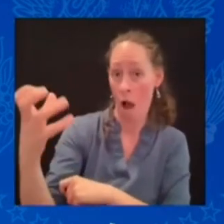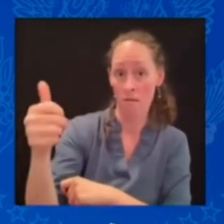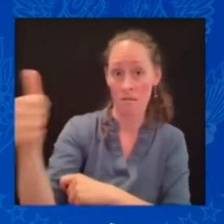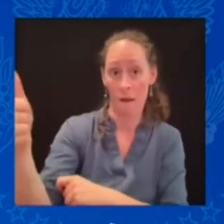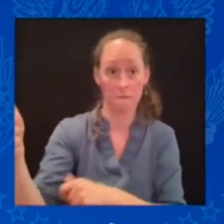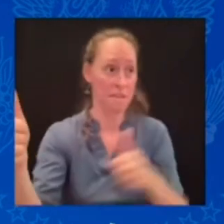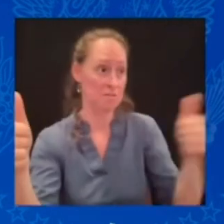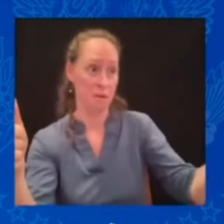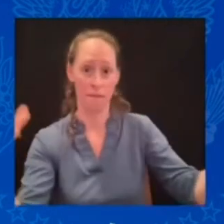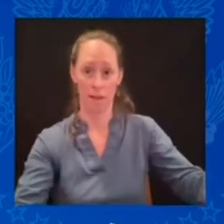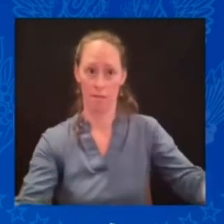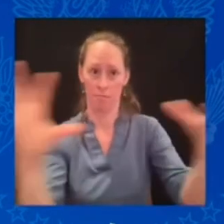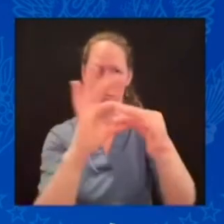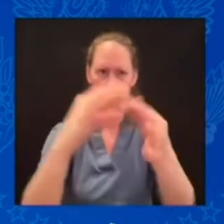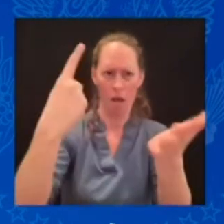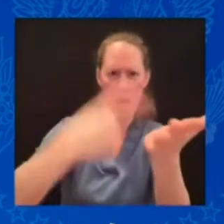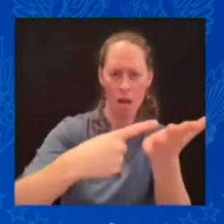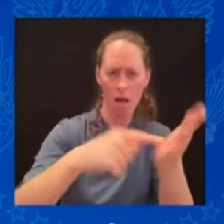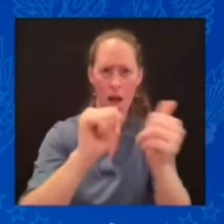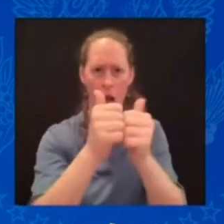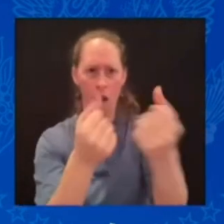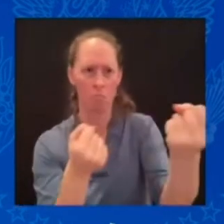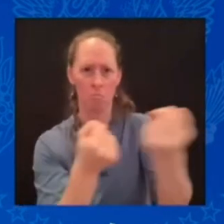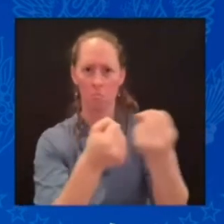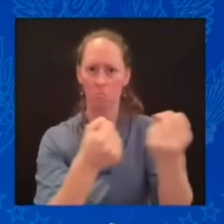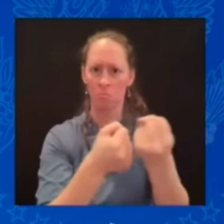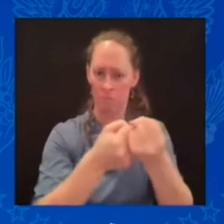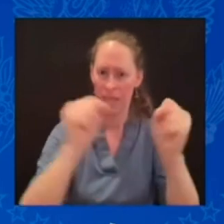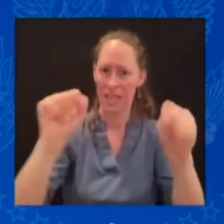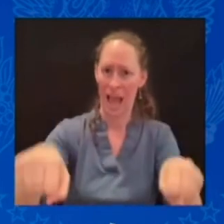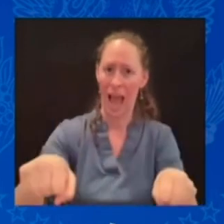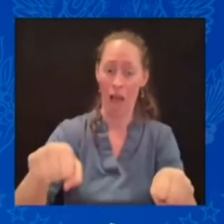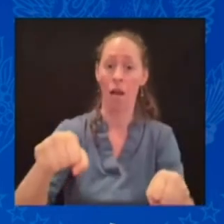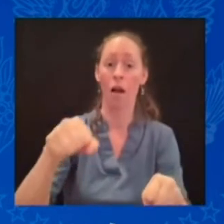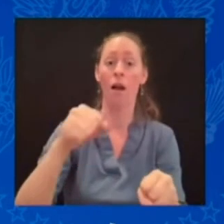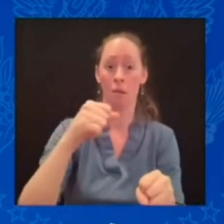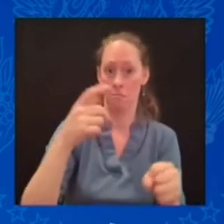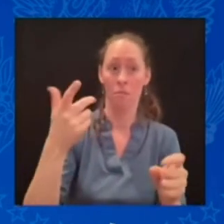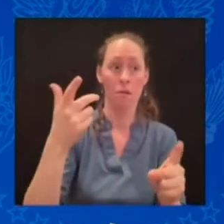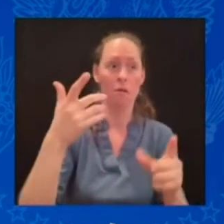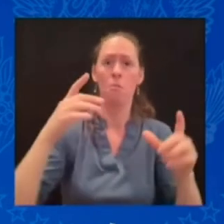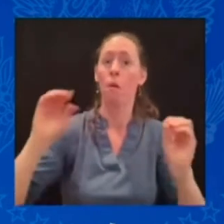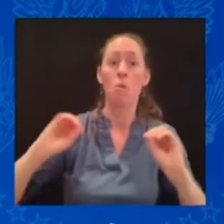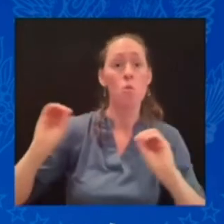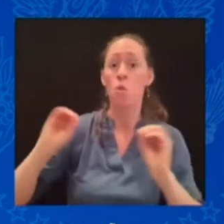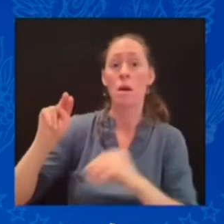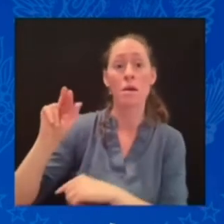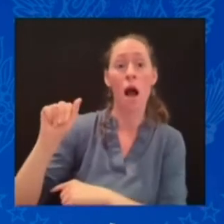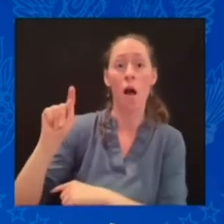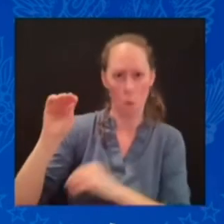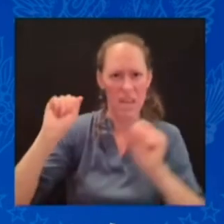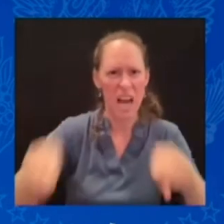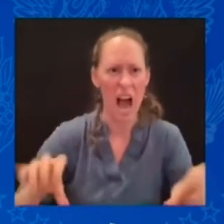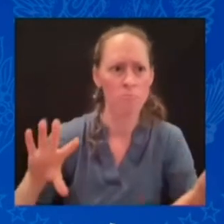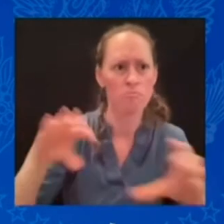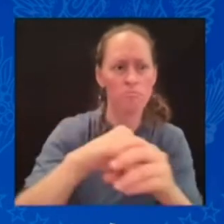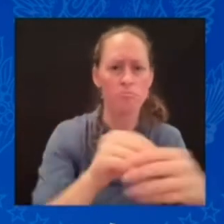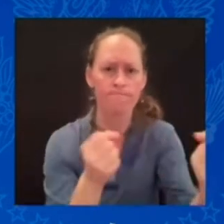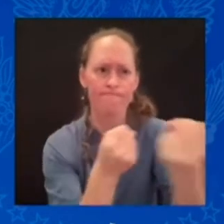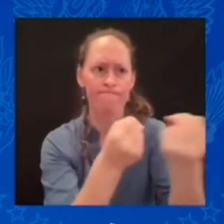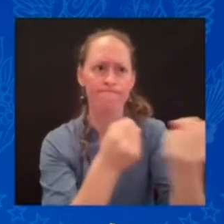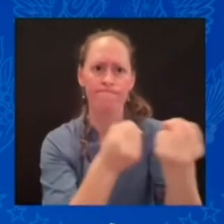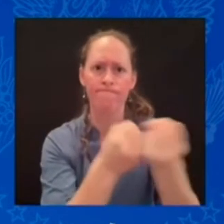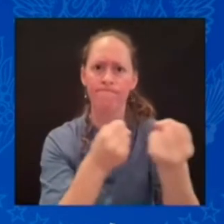but it will deter future aggression as well, the capable force across land, air, and sea from their friends.